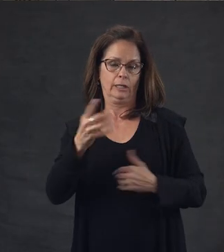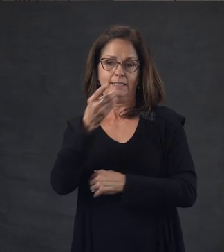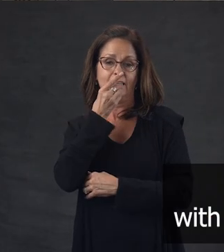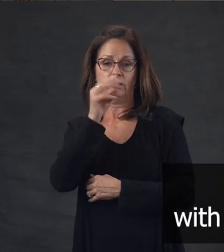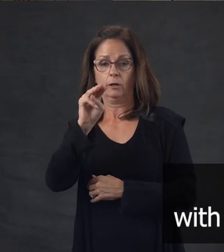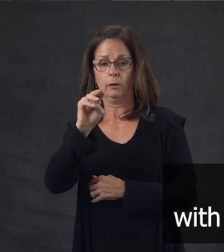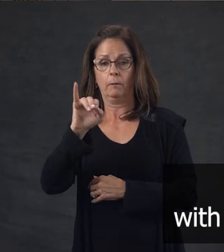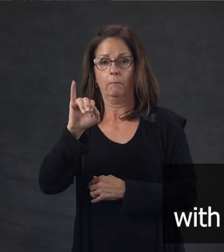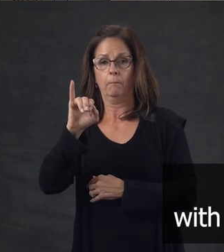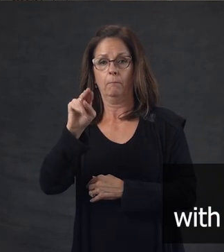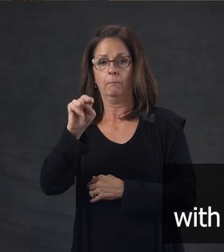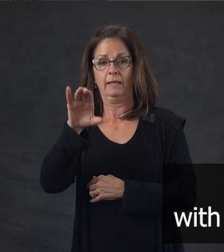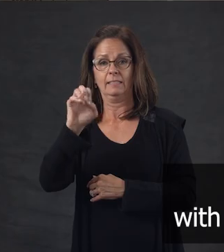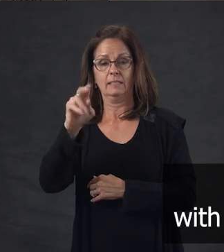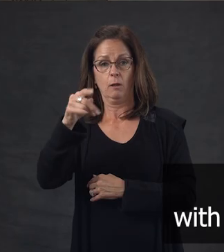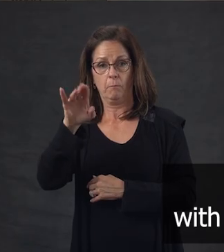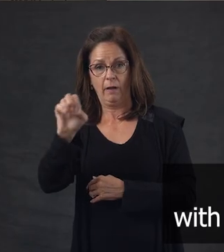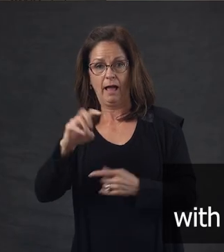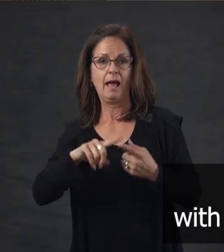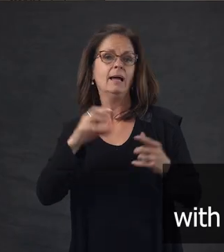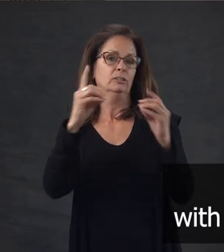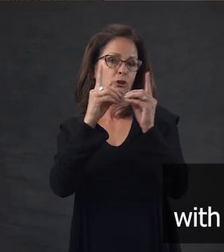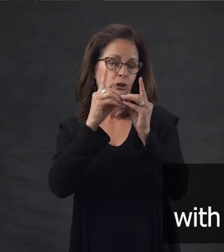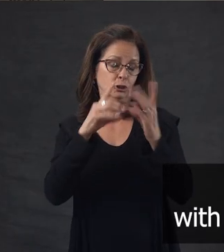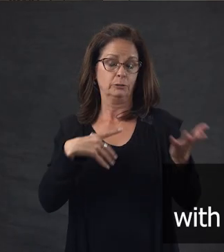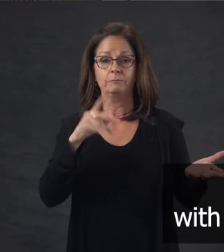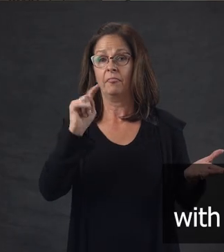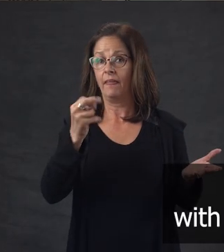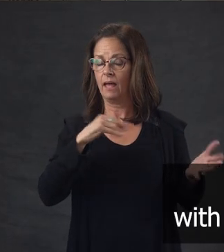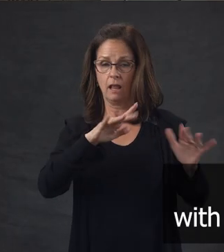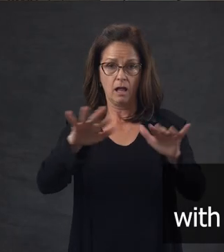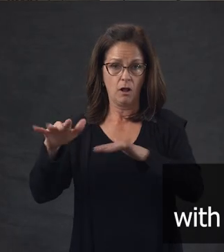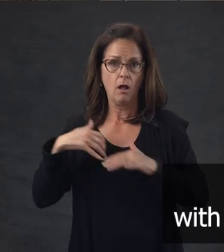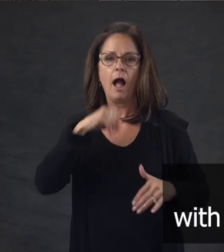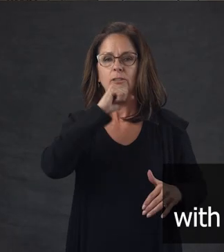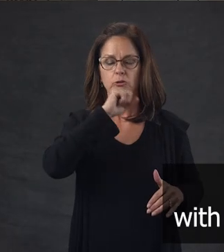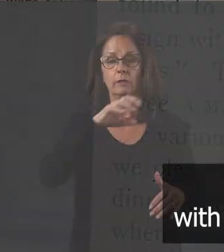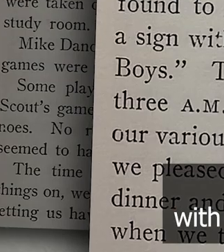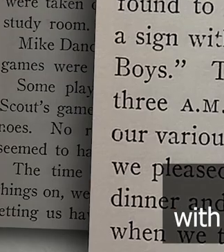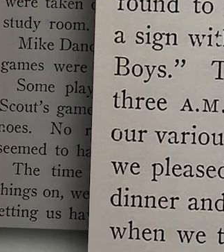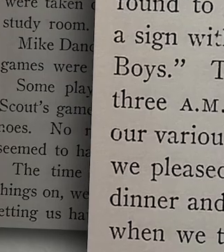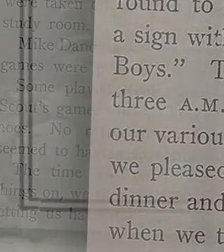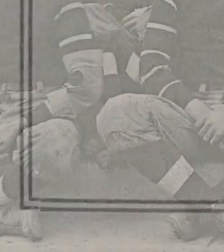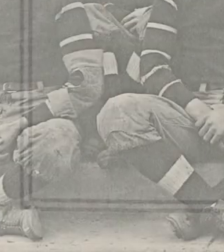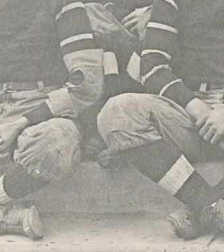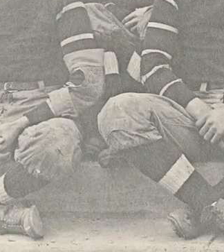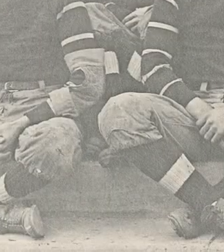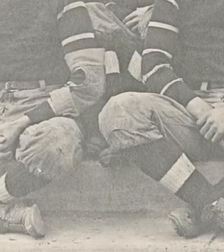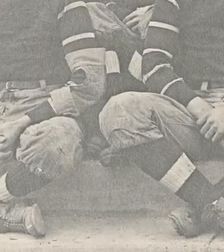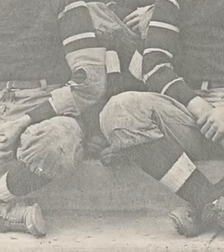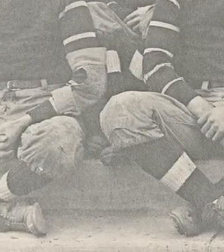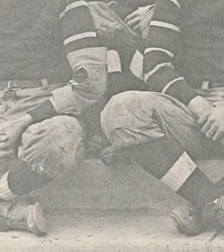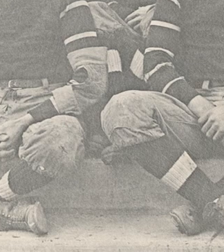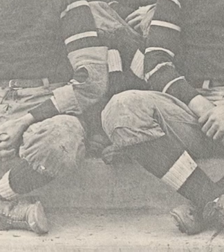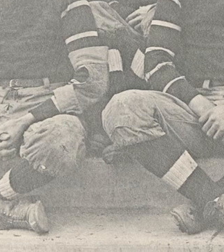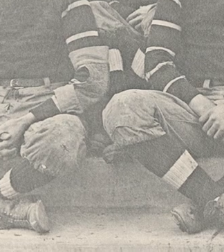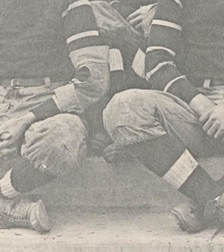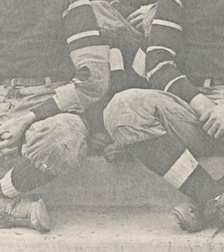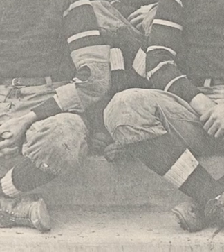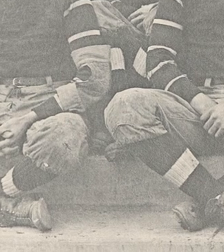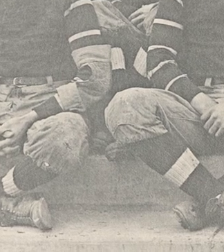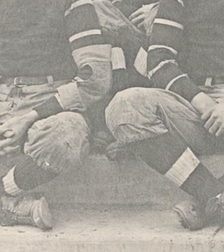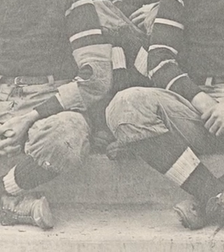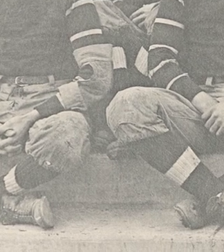Christmas Day, they had a turkey dinner with mince pie and ice cream for dessert. Photos, the 1919 football team, panorama of three campus